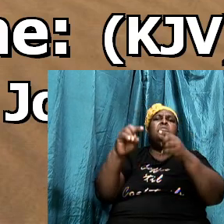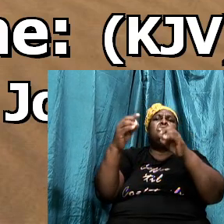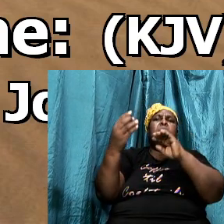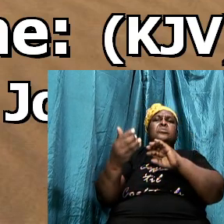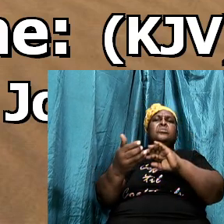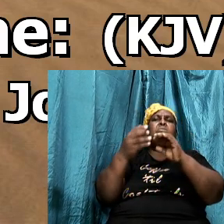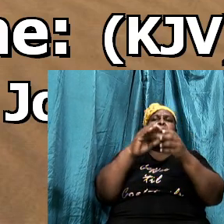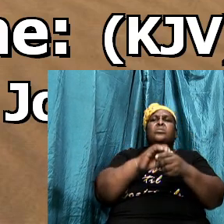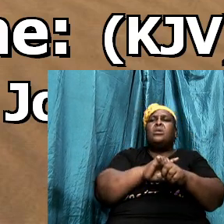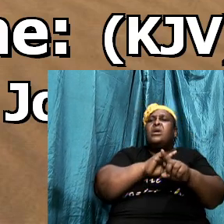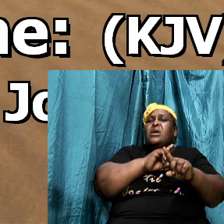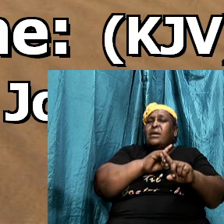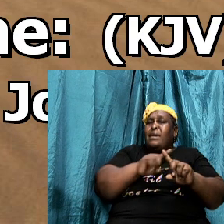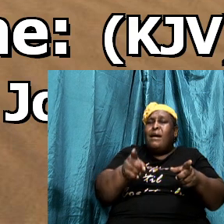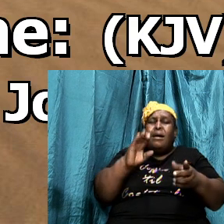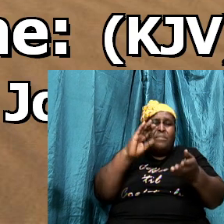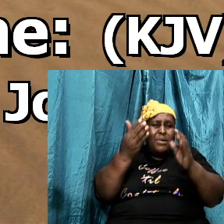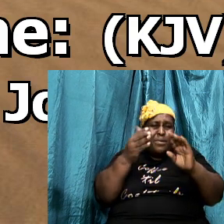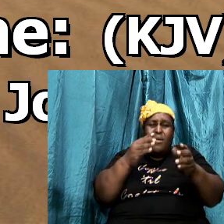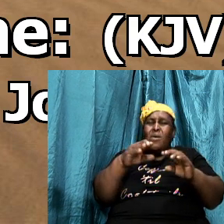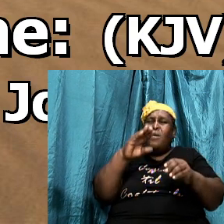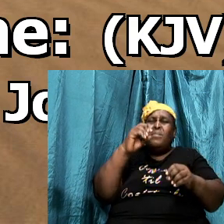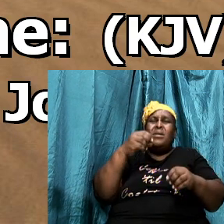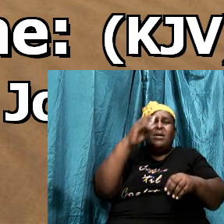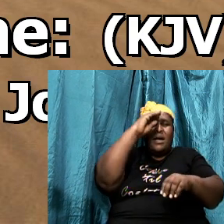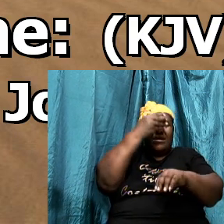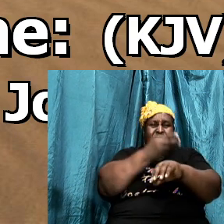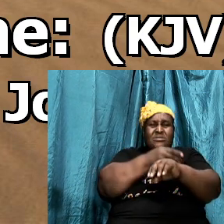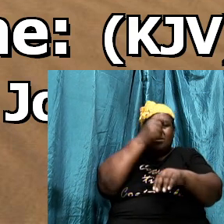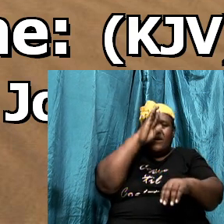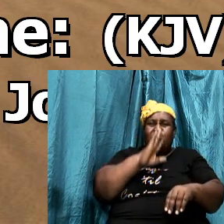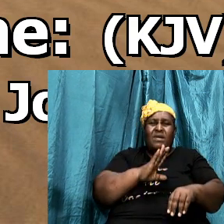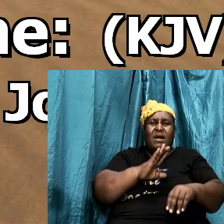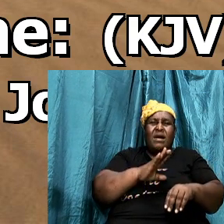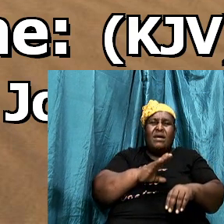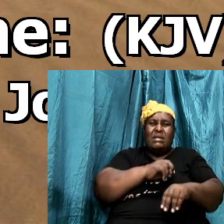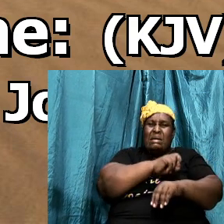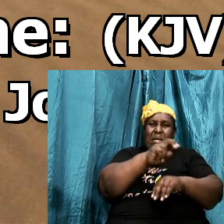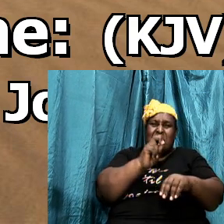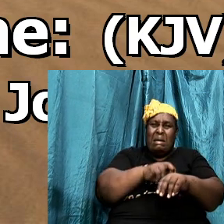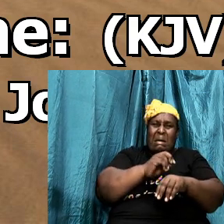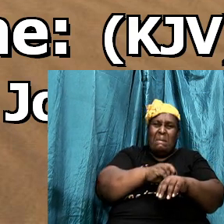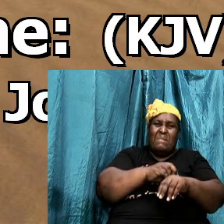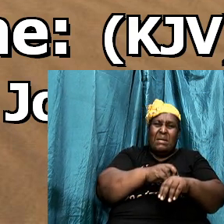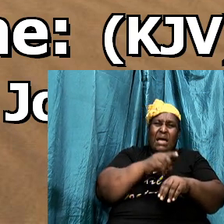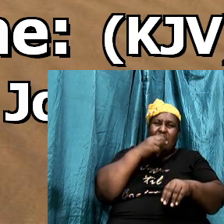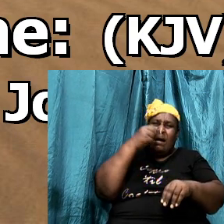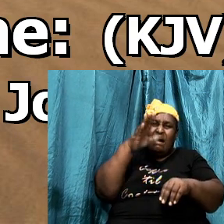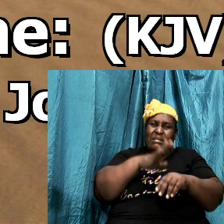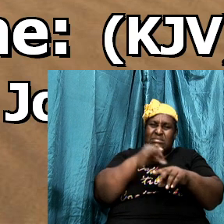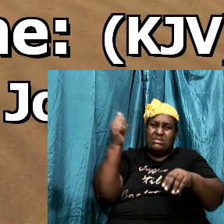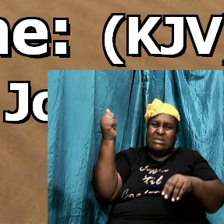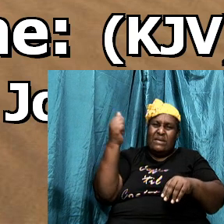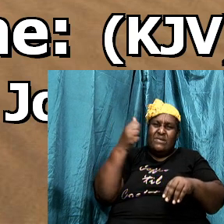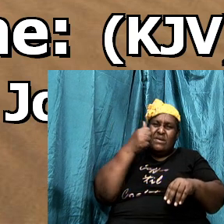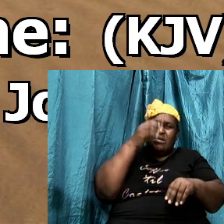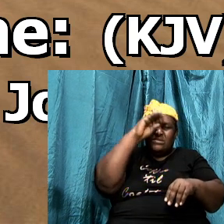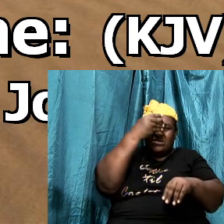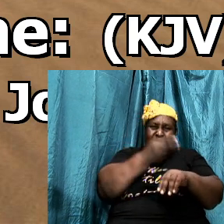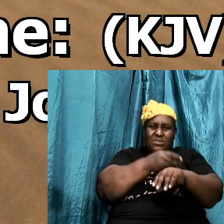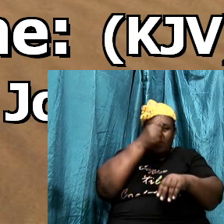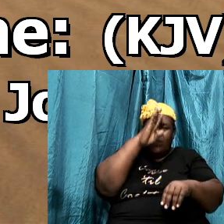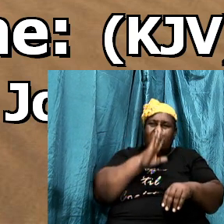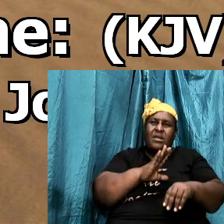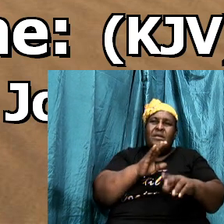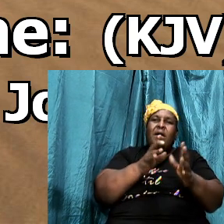cannot become a son of God just normal like that and call yourself the son of God no the Bible says